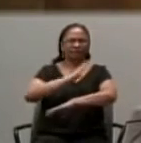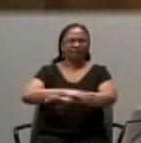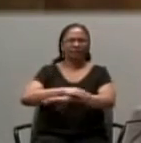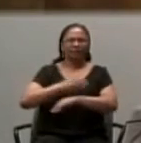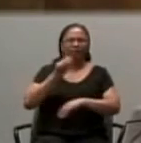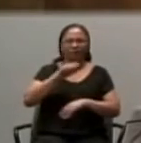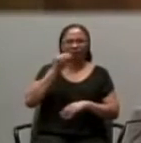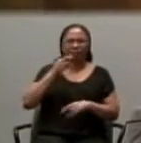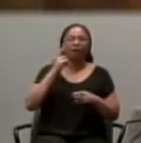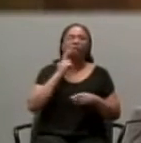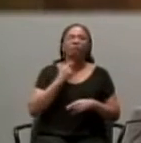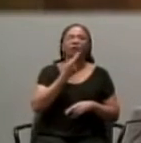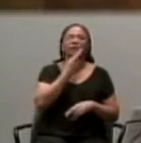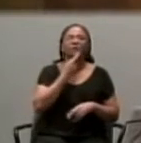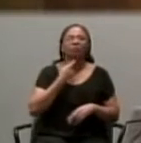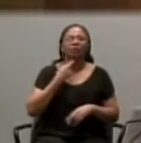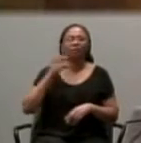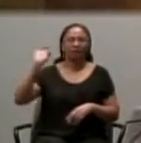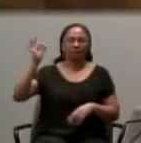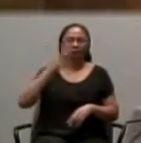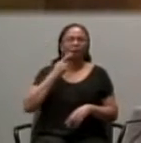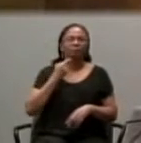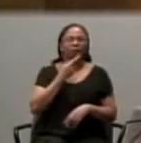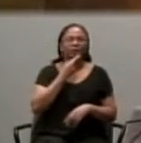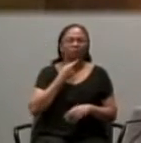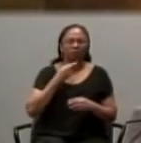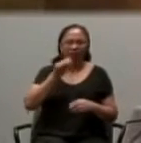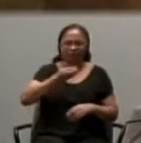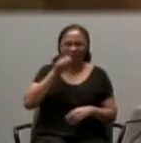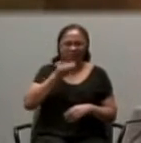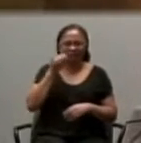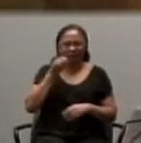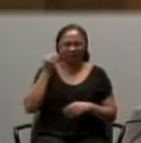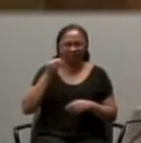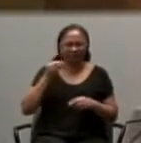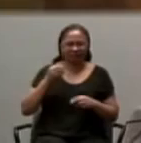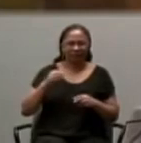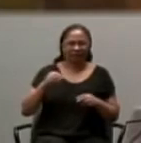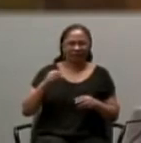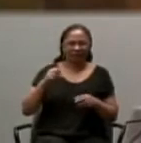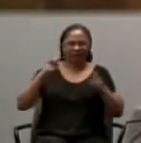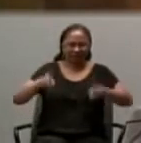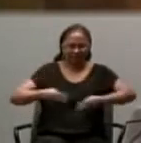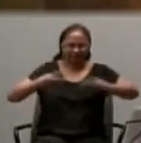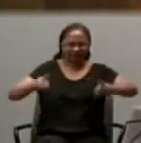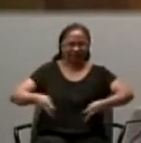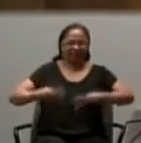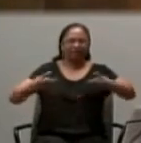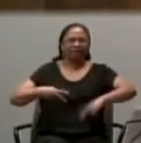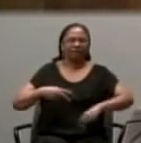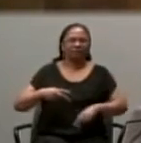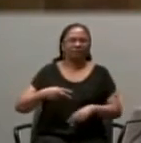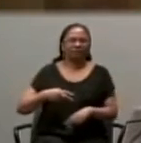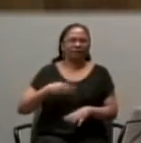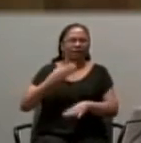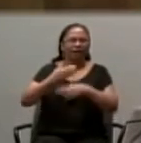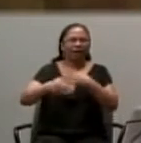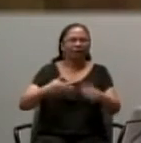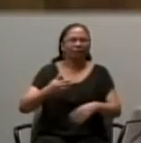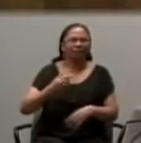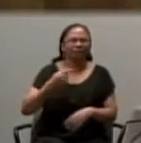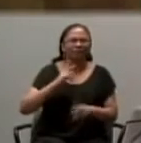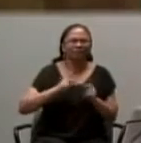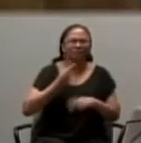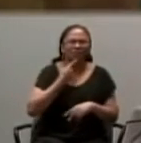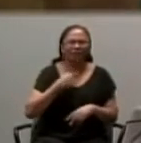And having had the first course of salad, which I thought was rather delicious, I was told it was spinach leaves.